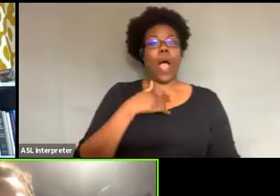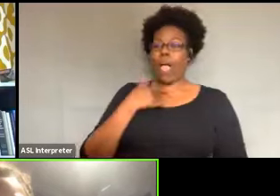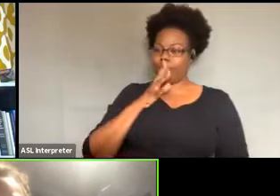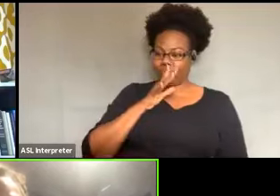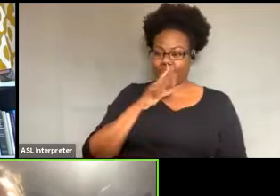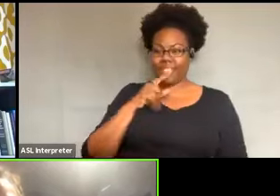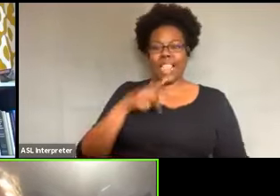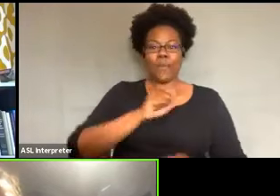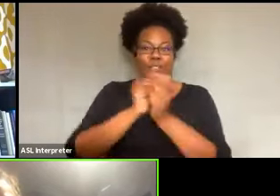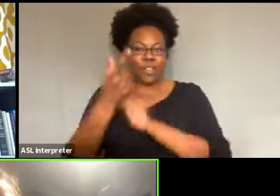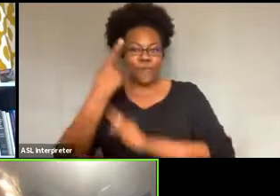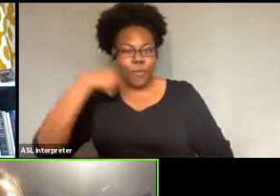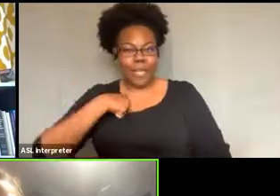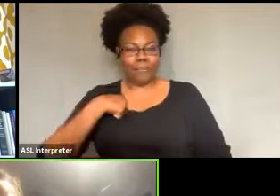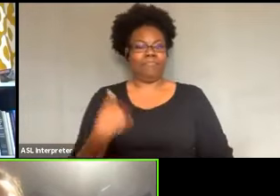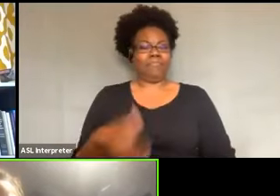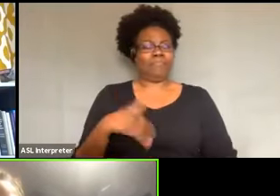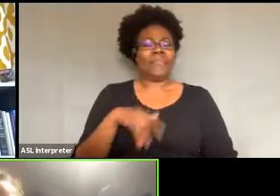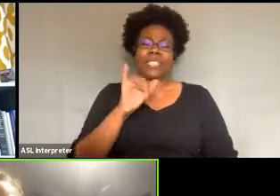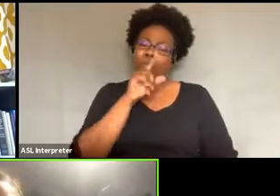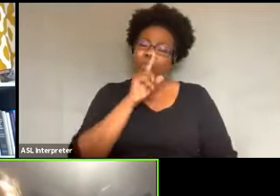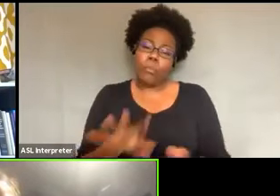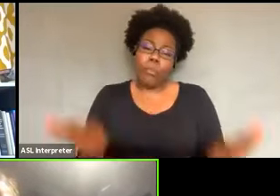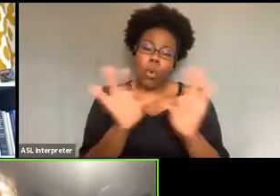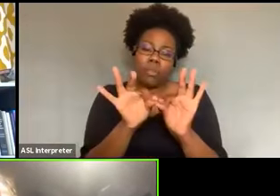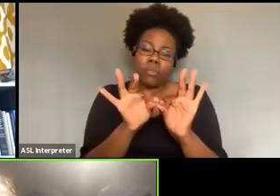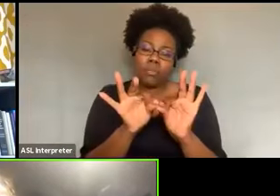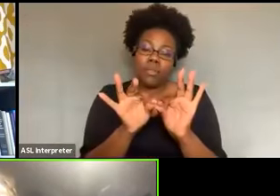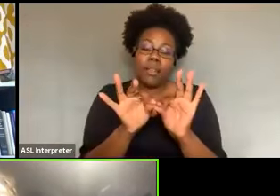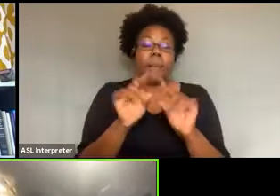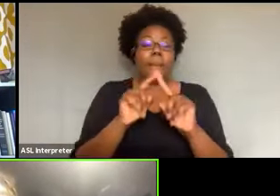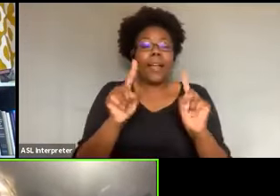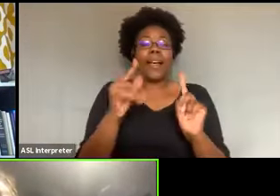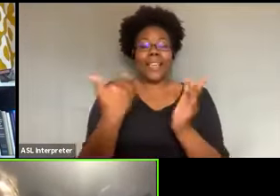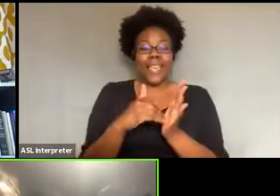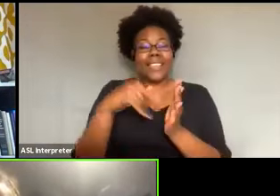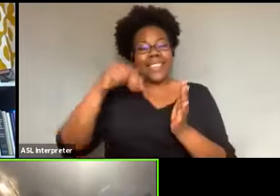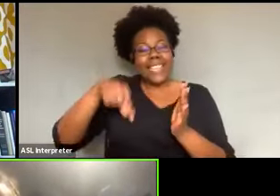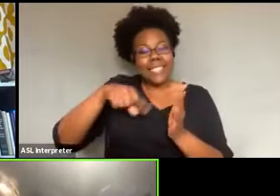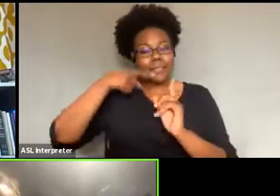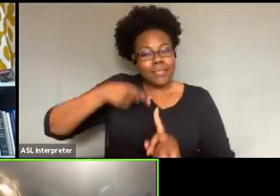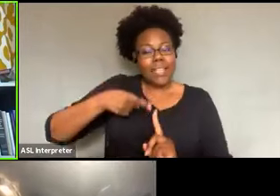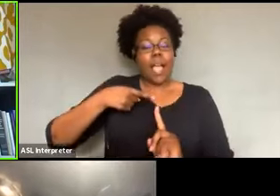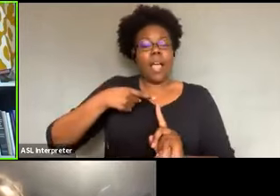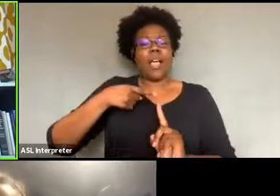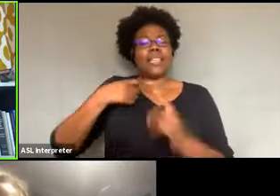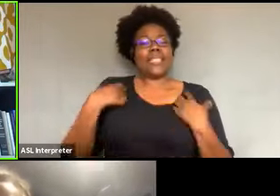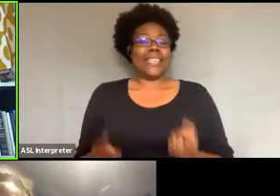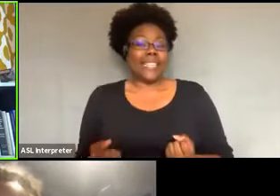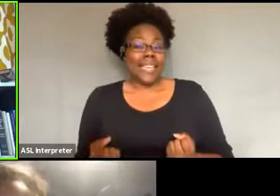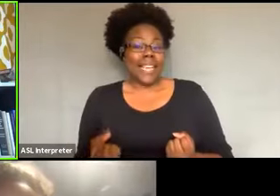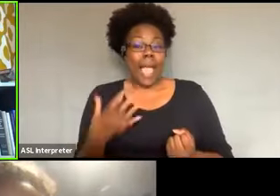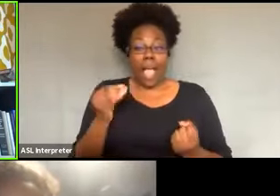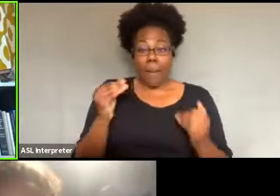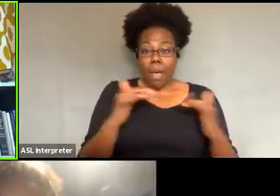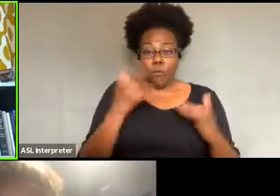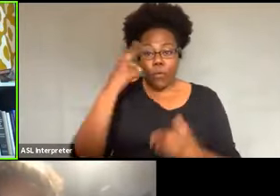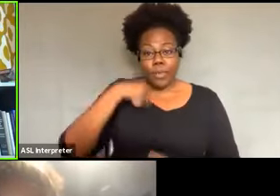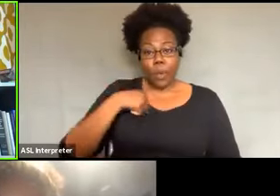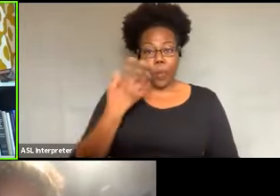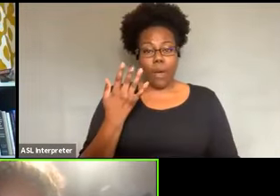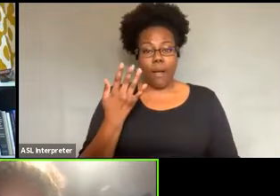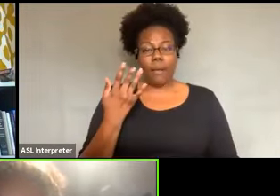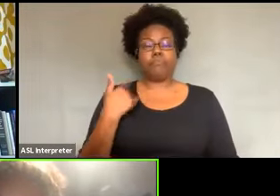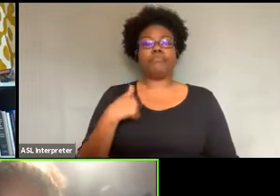And I hope I'm asking, but this, this is, this is, again, this is healing. This is battle for me because what I realized earlier